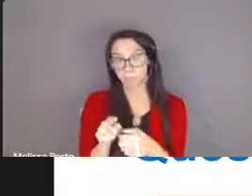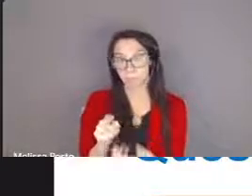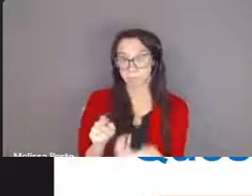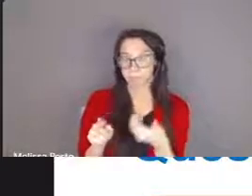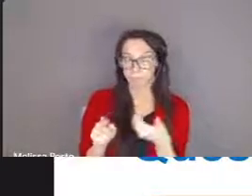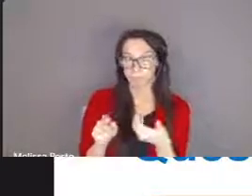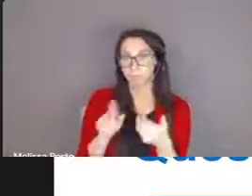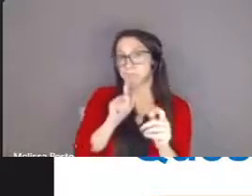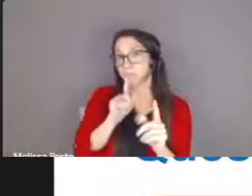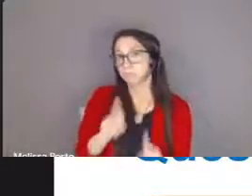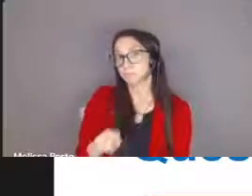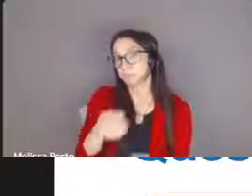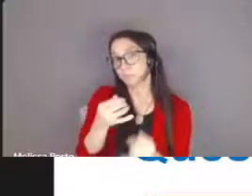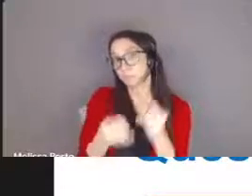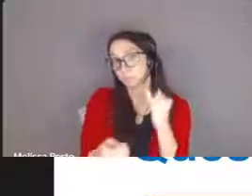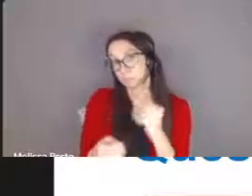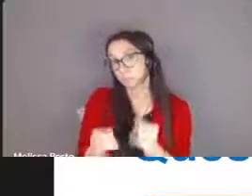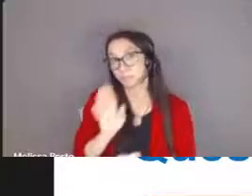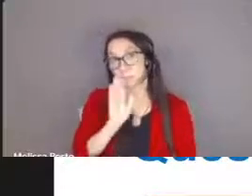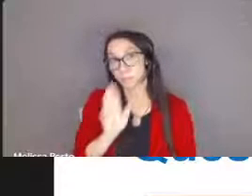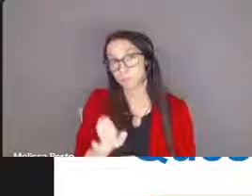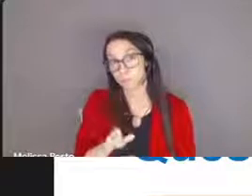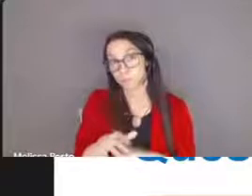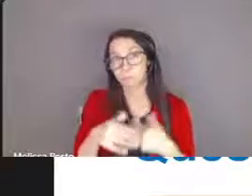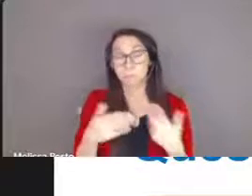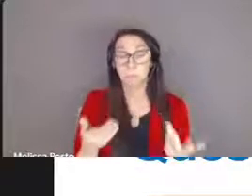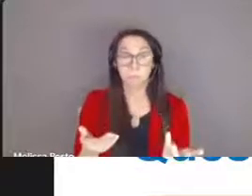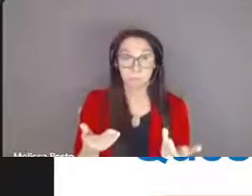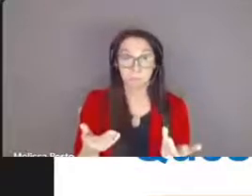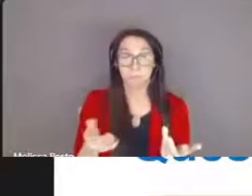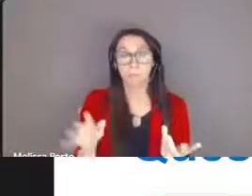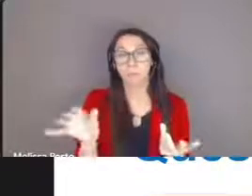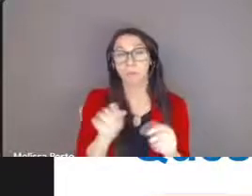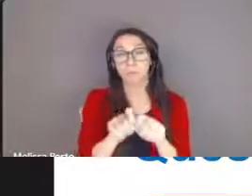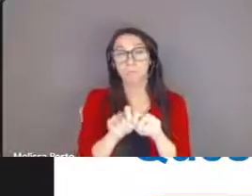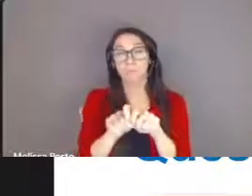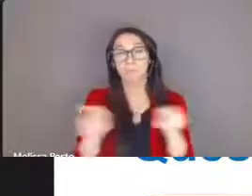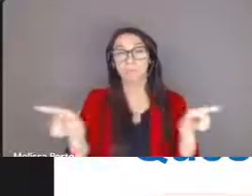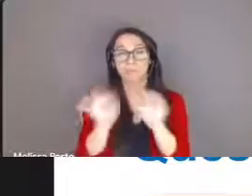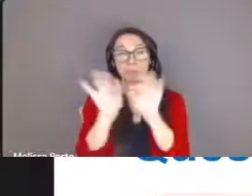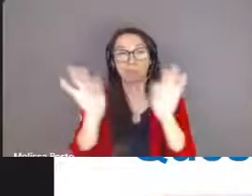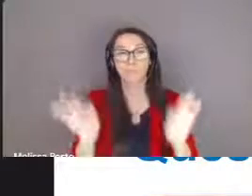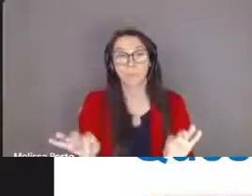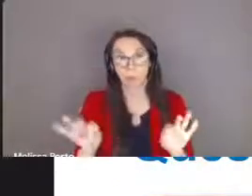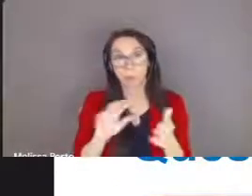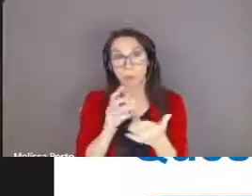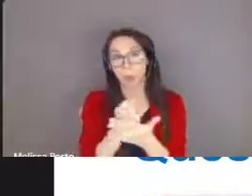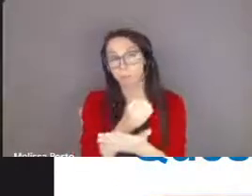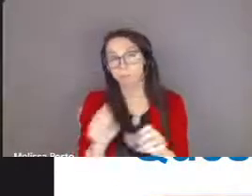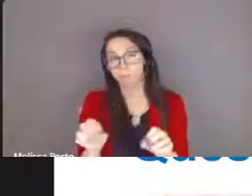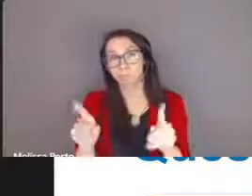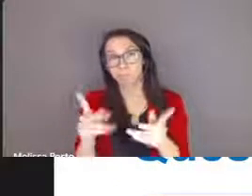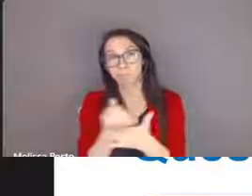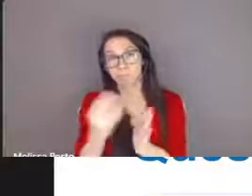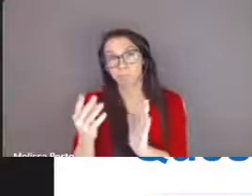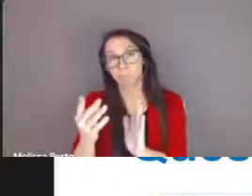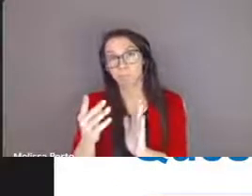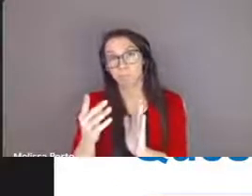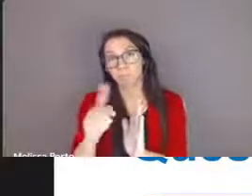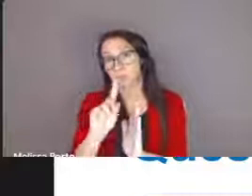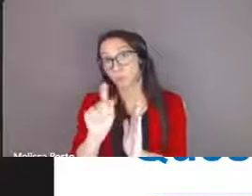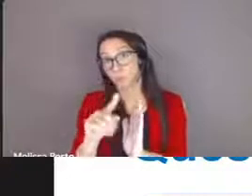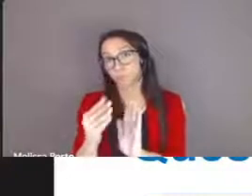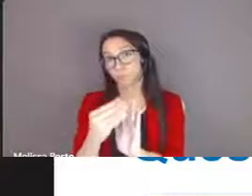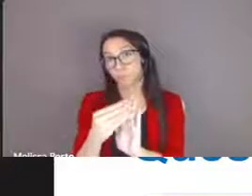again for you to ask any questions just in case we didn't receive on the first form we really do want to make sure that you have all your